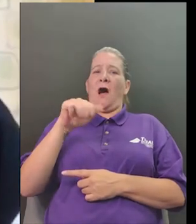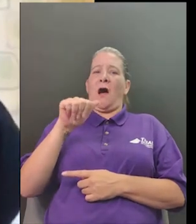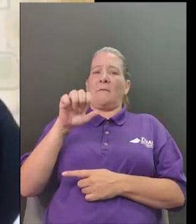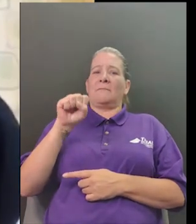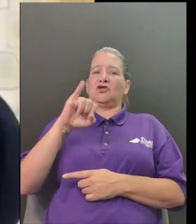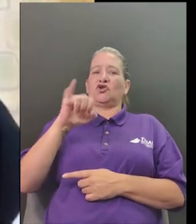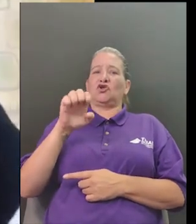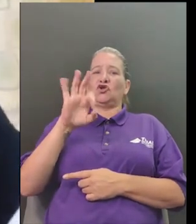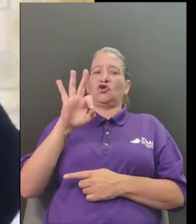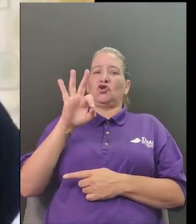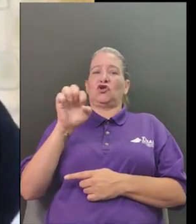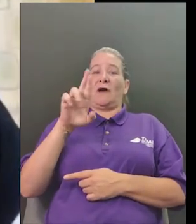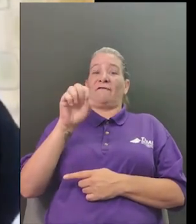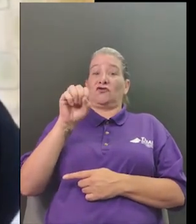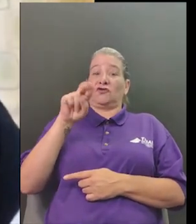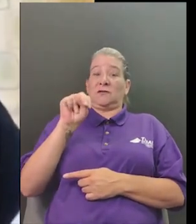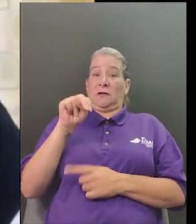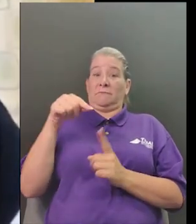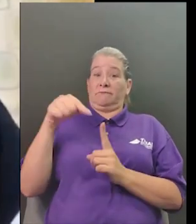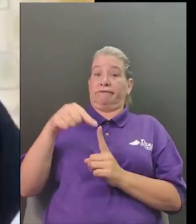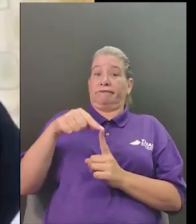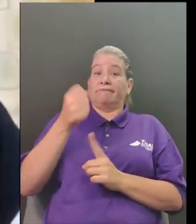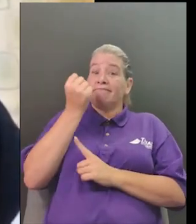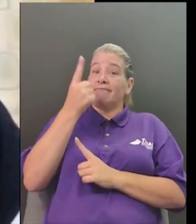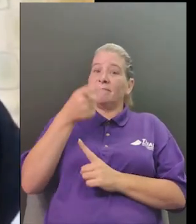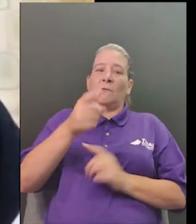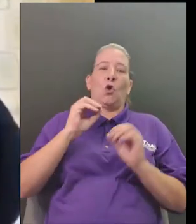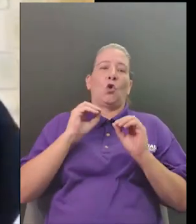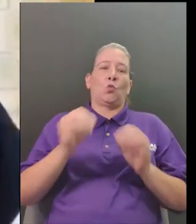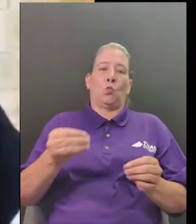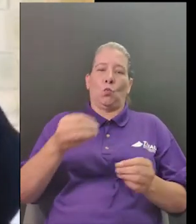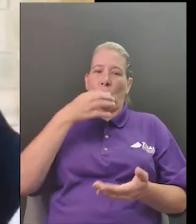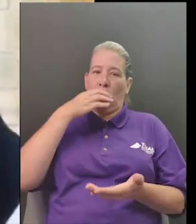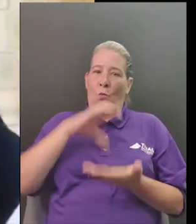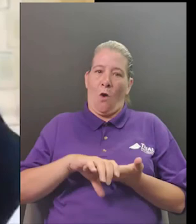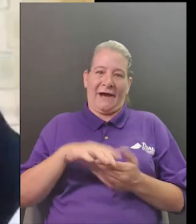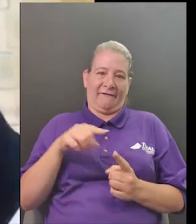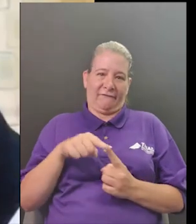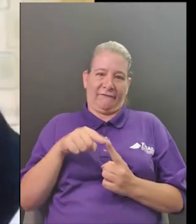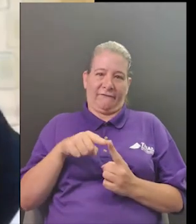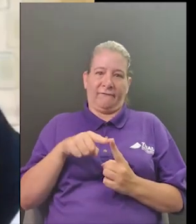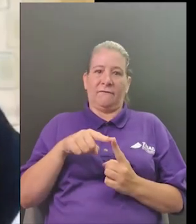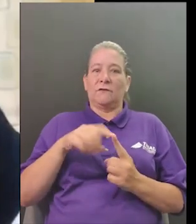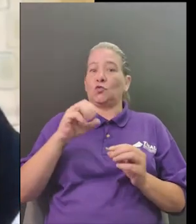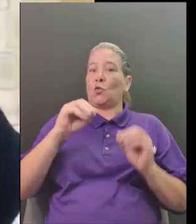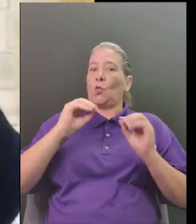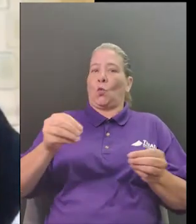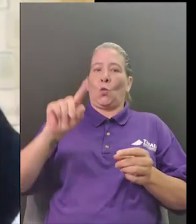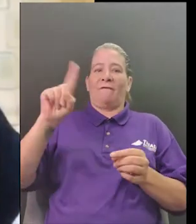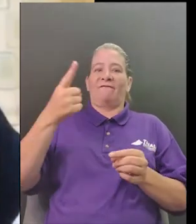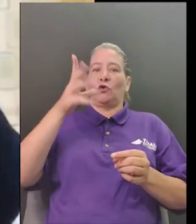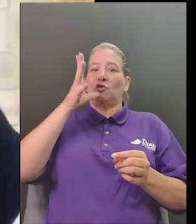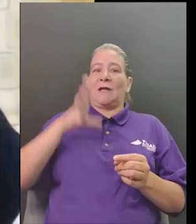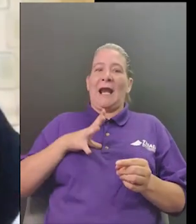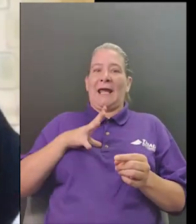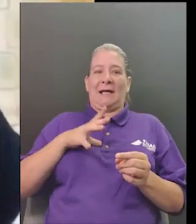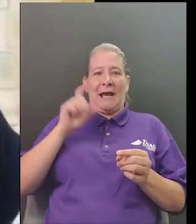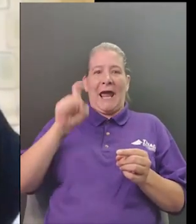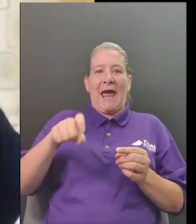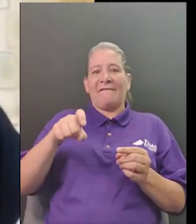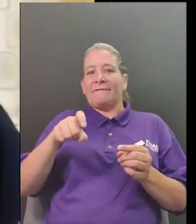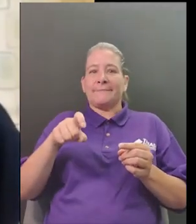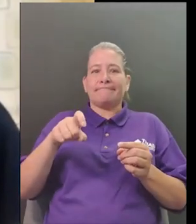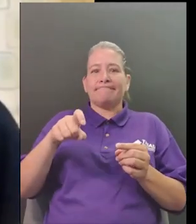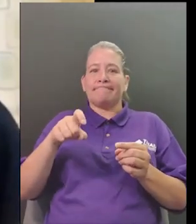the white house but i'm not sure if she would have done that while she was first lady um given the